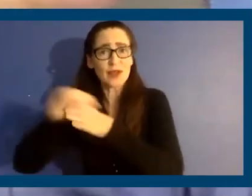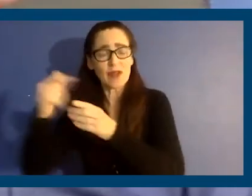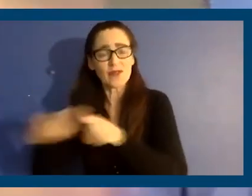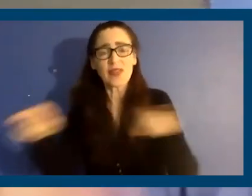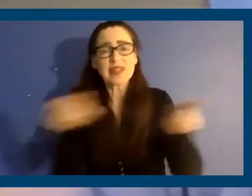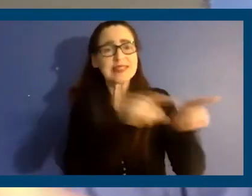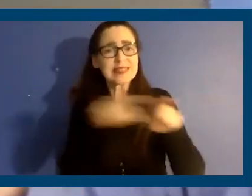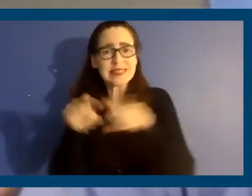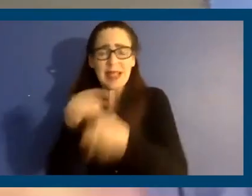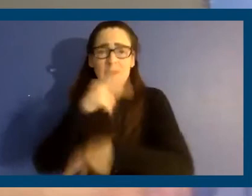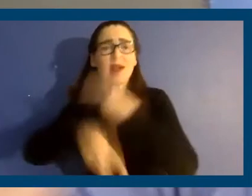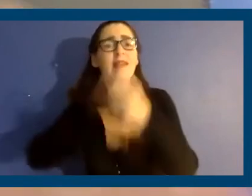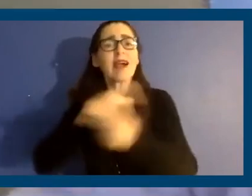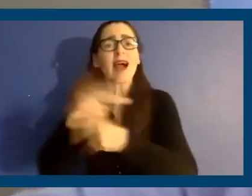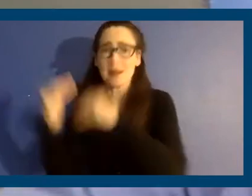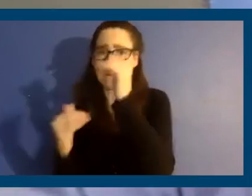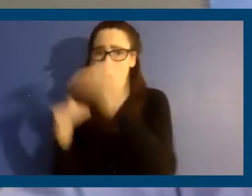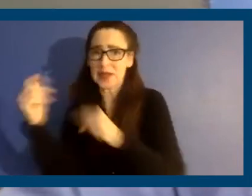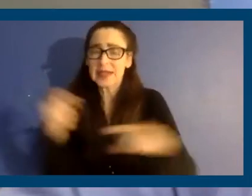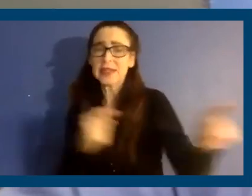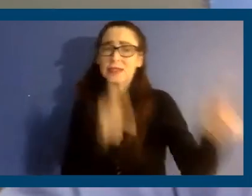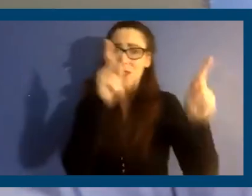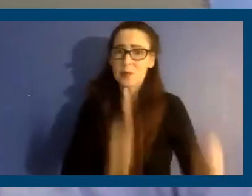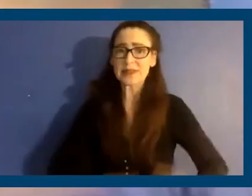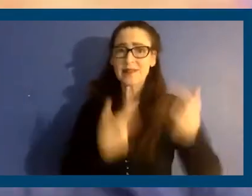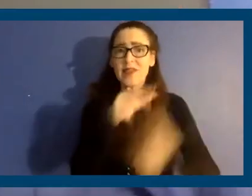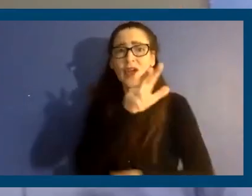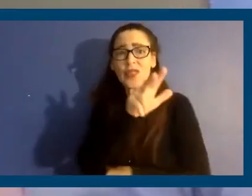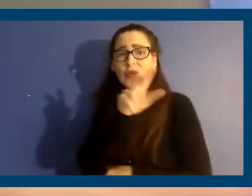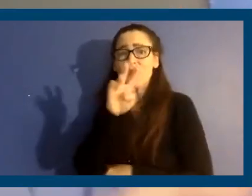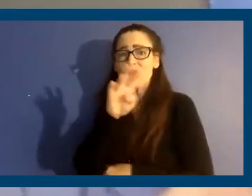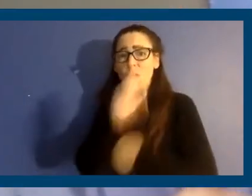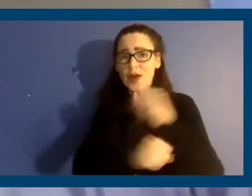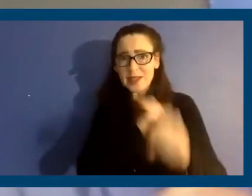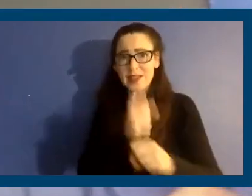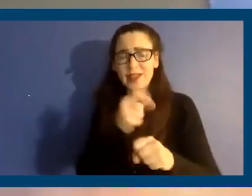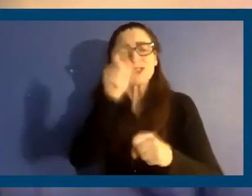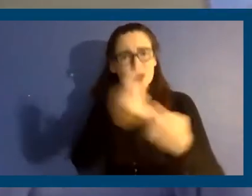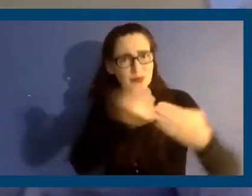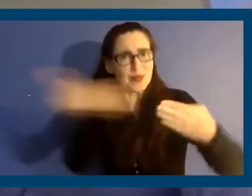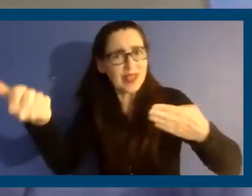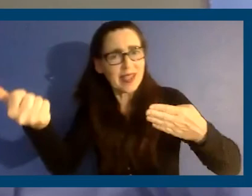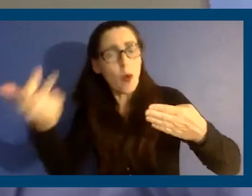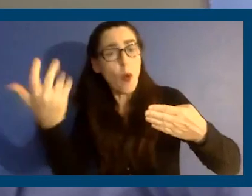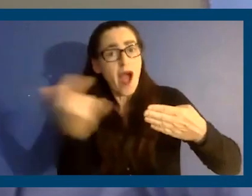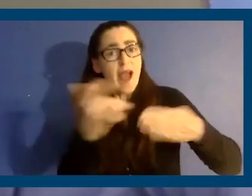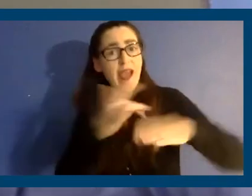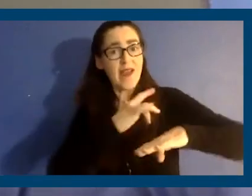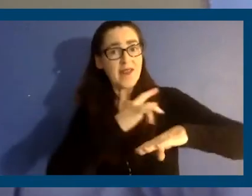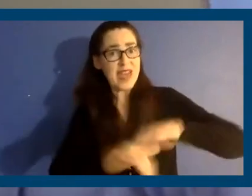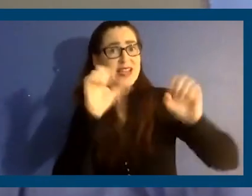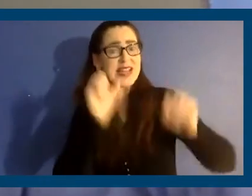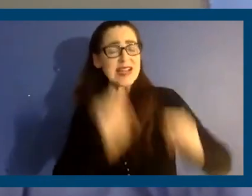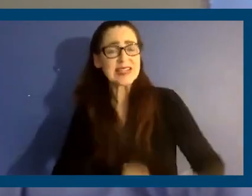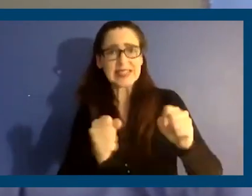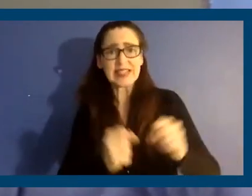long term tenant as quick in any means possible so that person could now they could charge $1,500 rent instead of